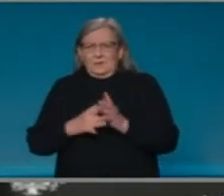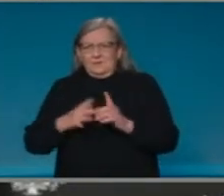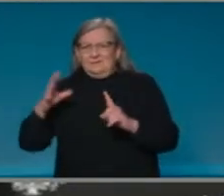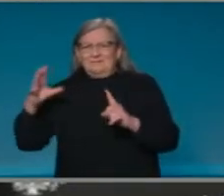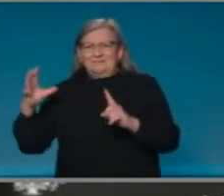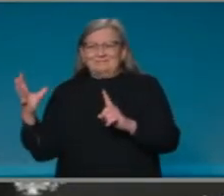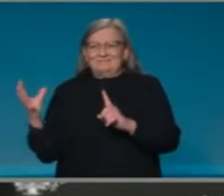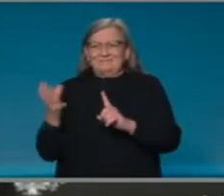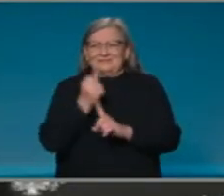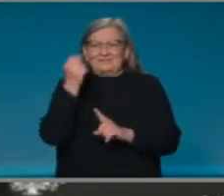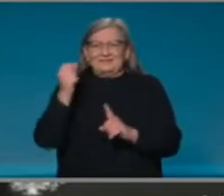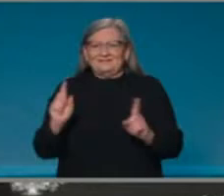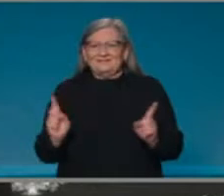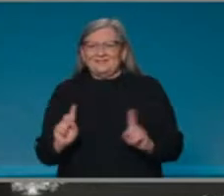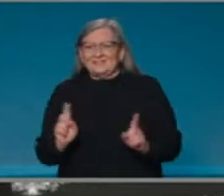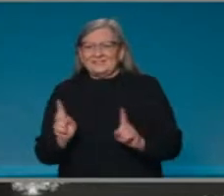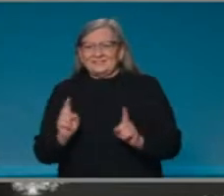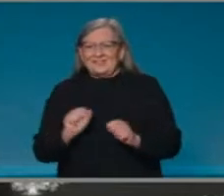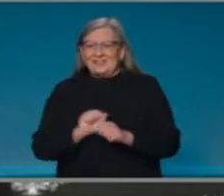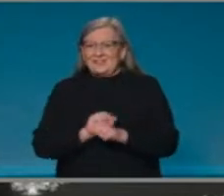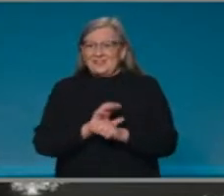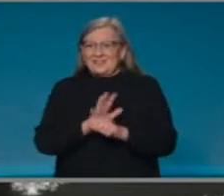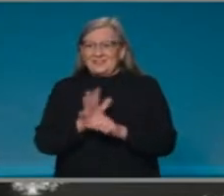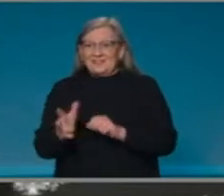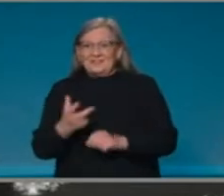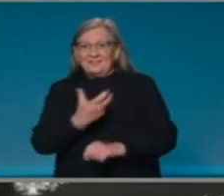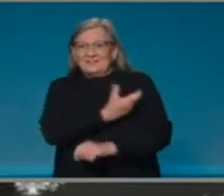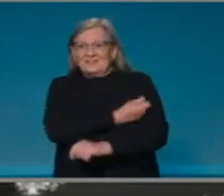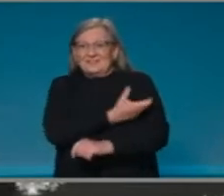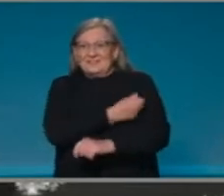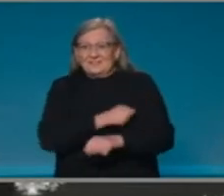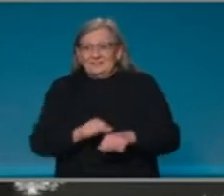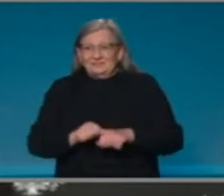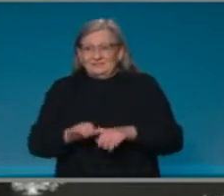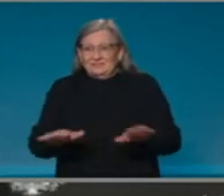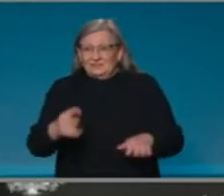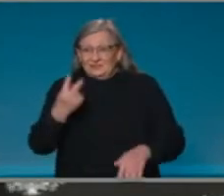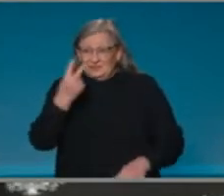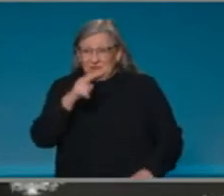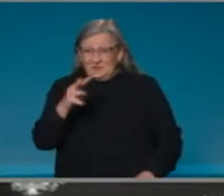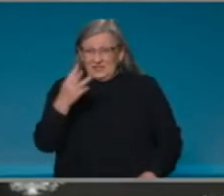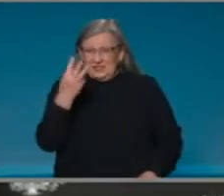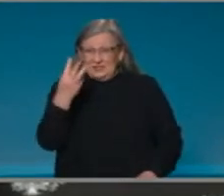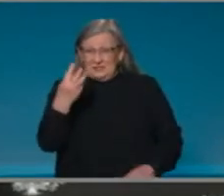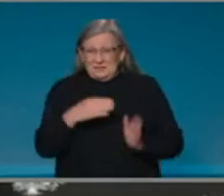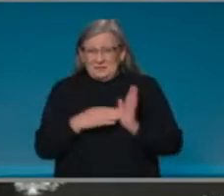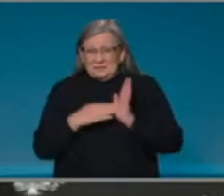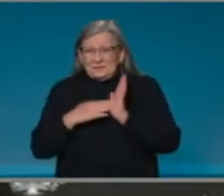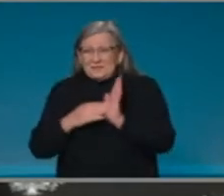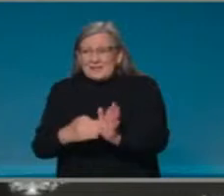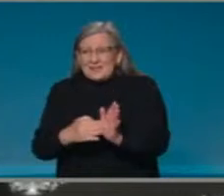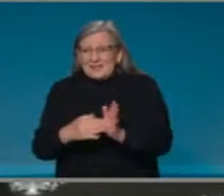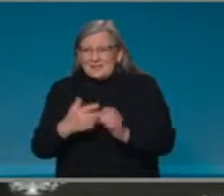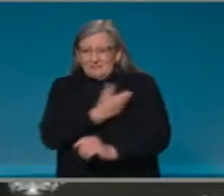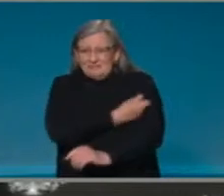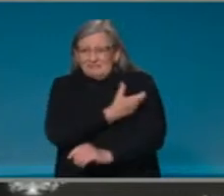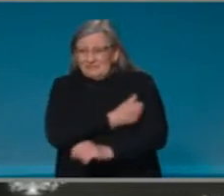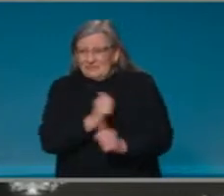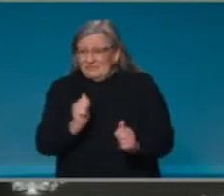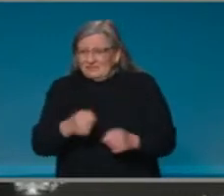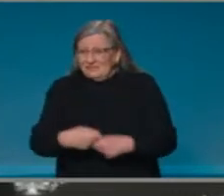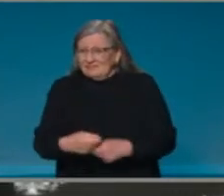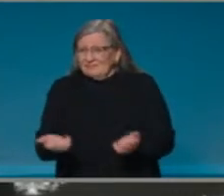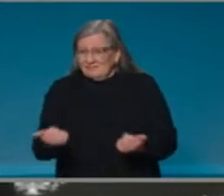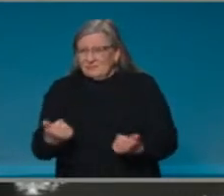COVID-19 vaccine rollout. 23 million doses have now been delivered and 276